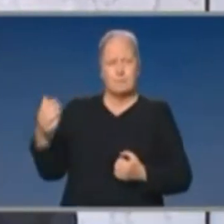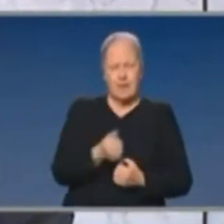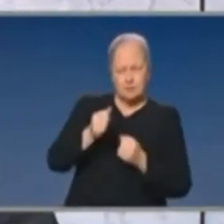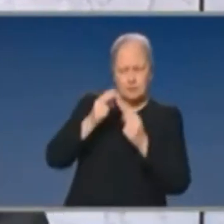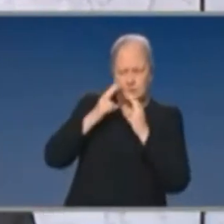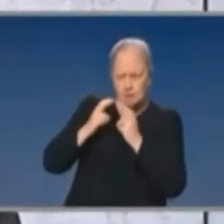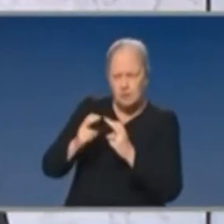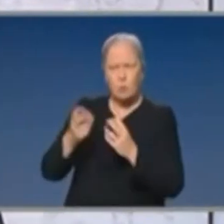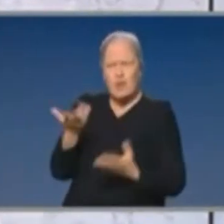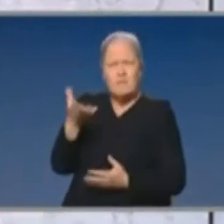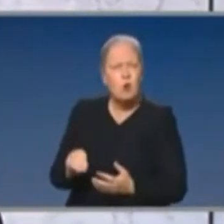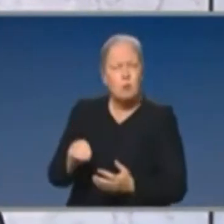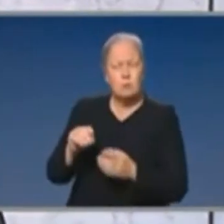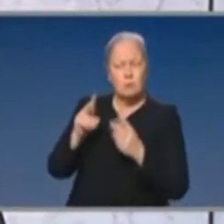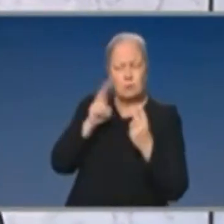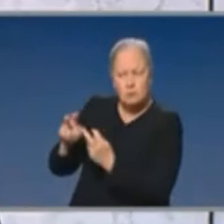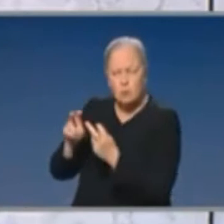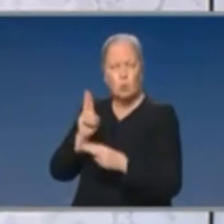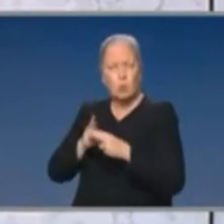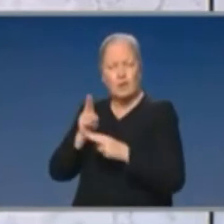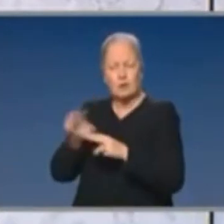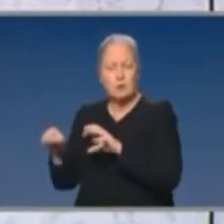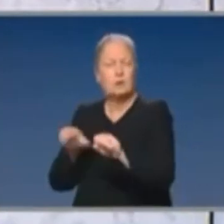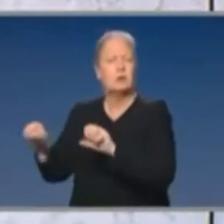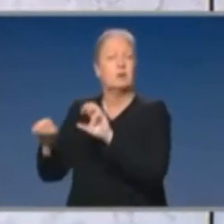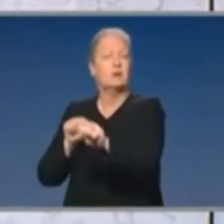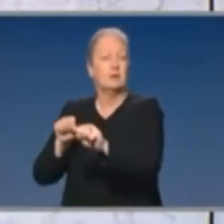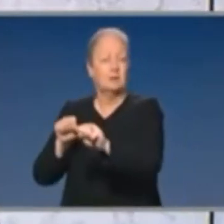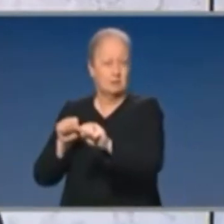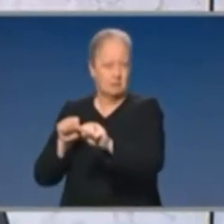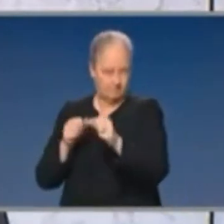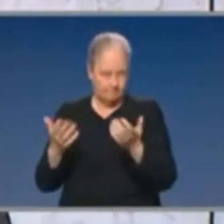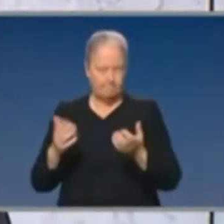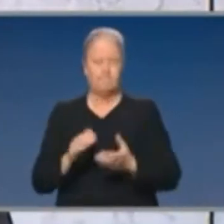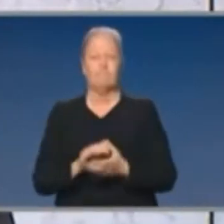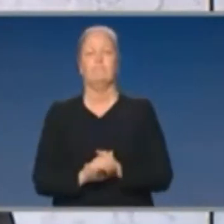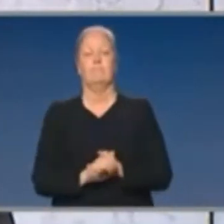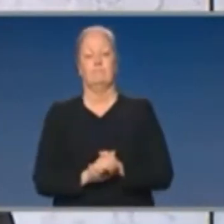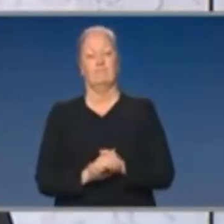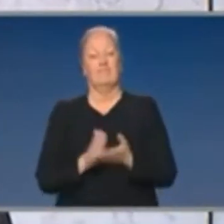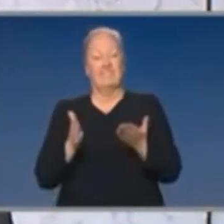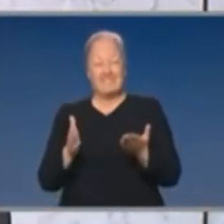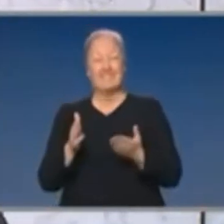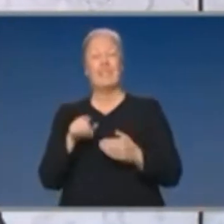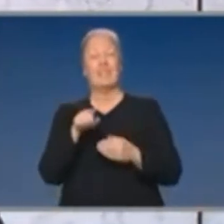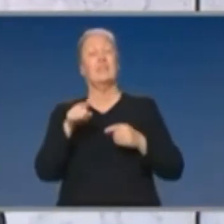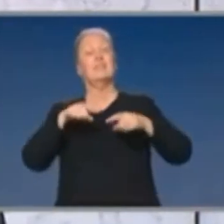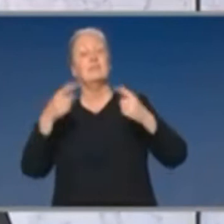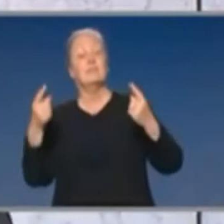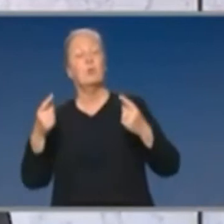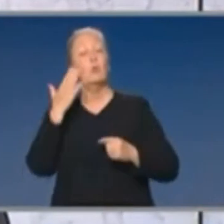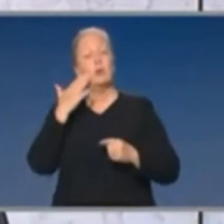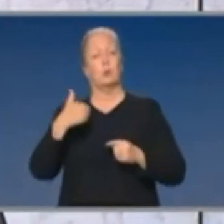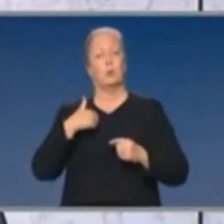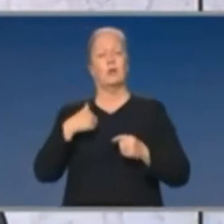a country to remain open despite the threat of outbreaks. That is the difference between being